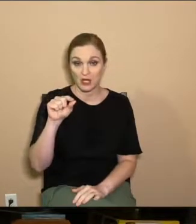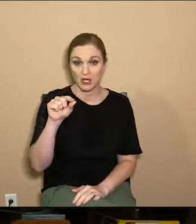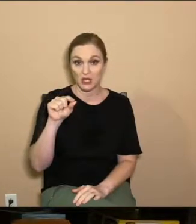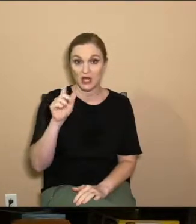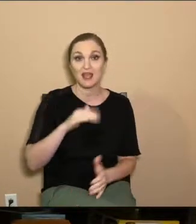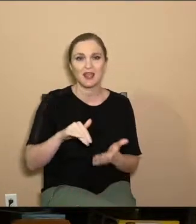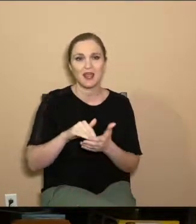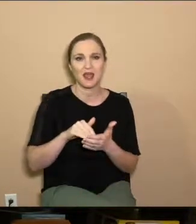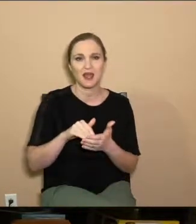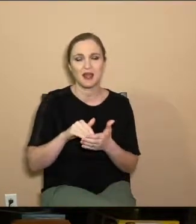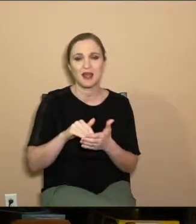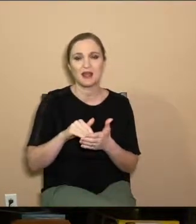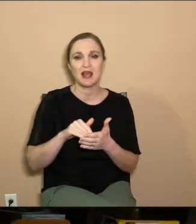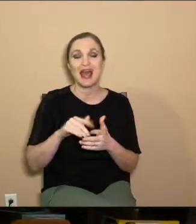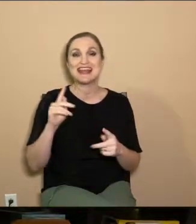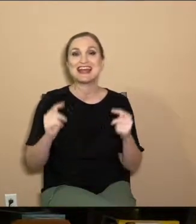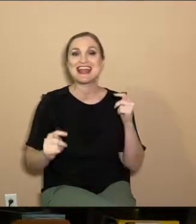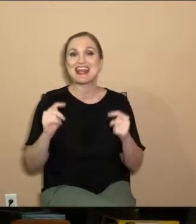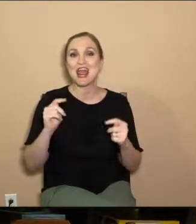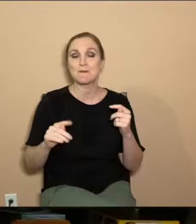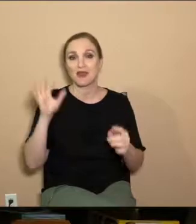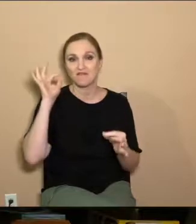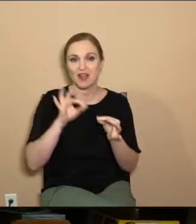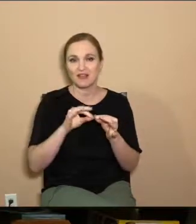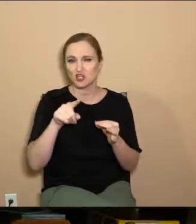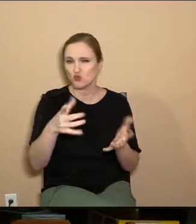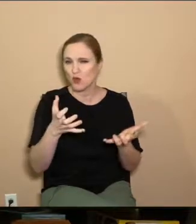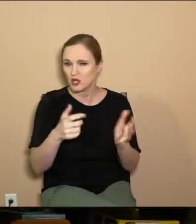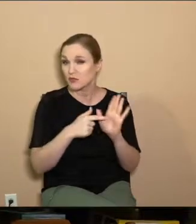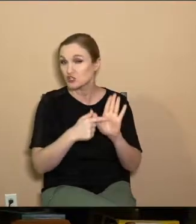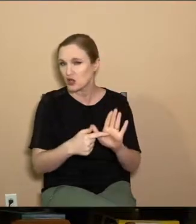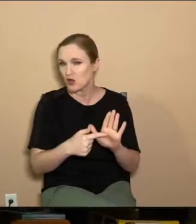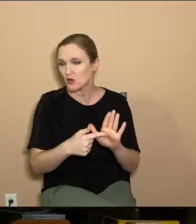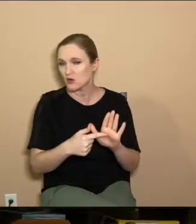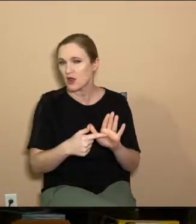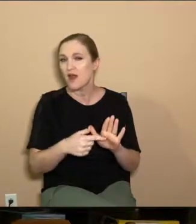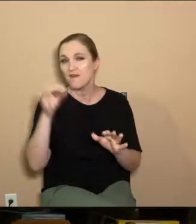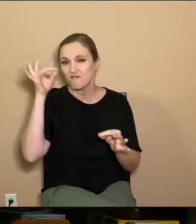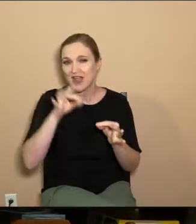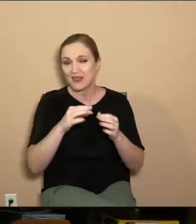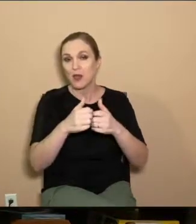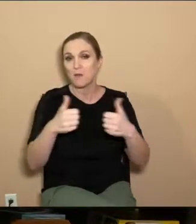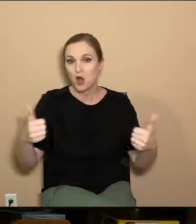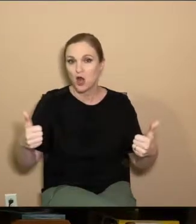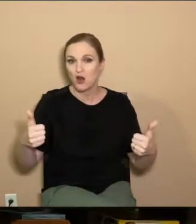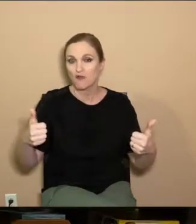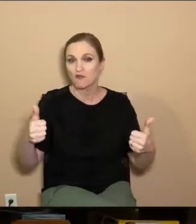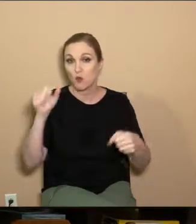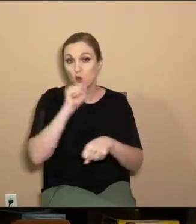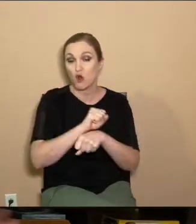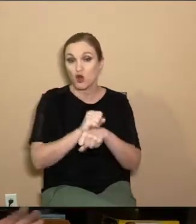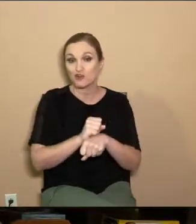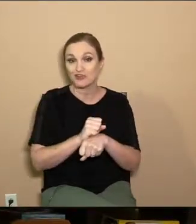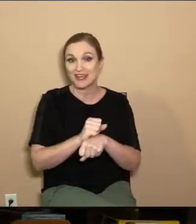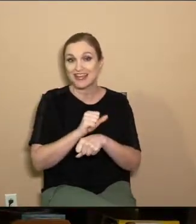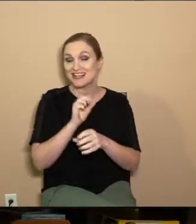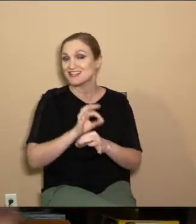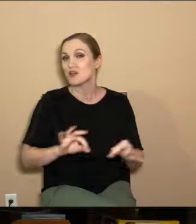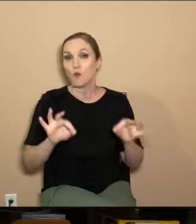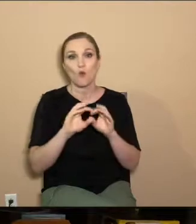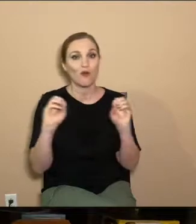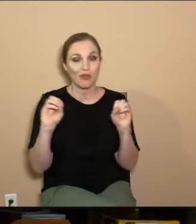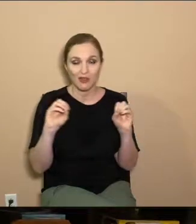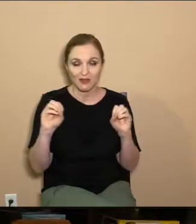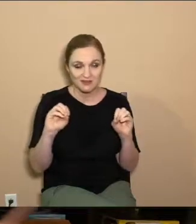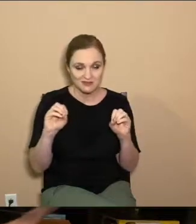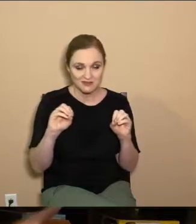again, this is dynamic faith. Do you want to be shown, you foolish person, that faith apart from works is useless? Meaning back to the, that it's